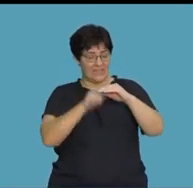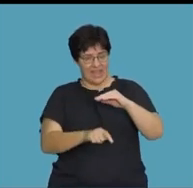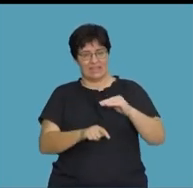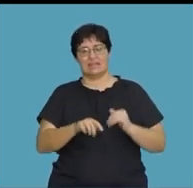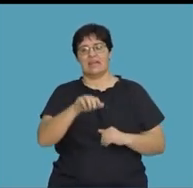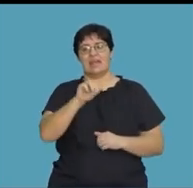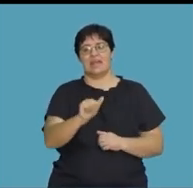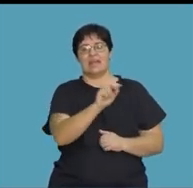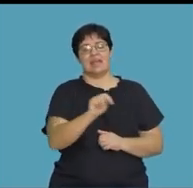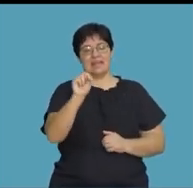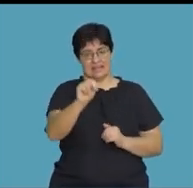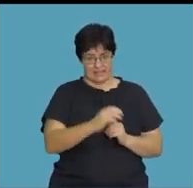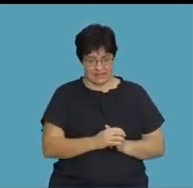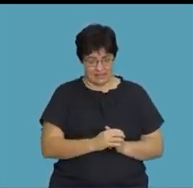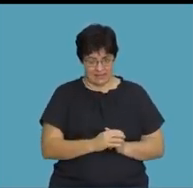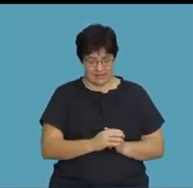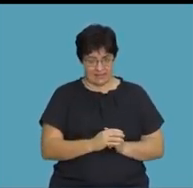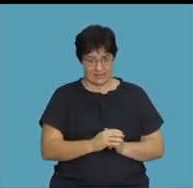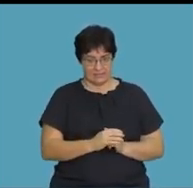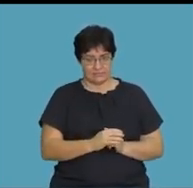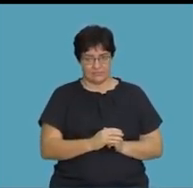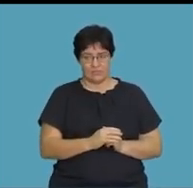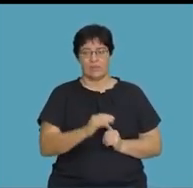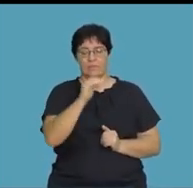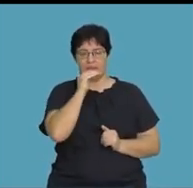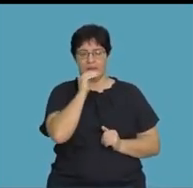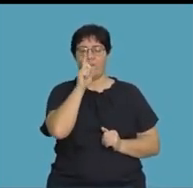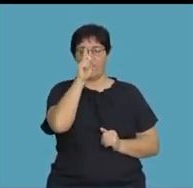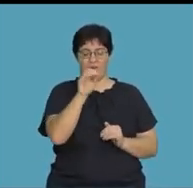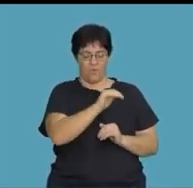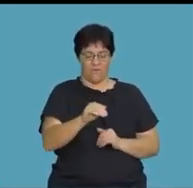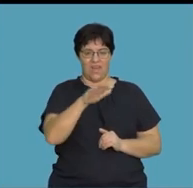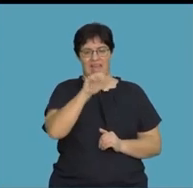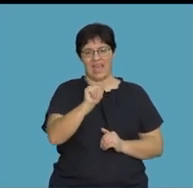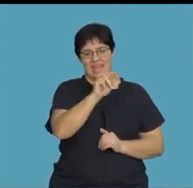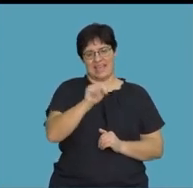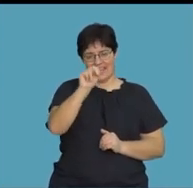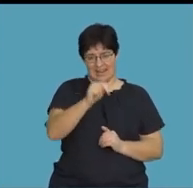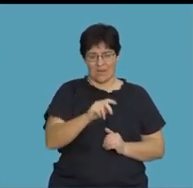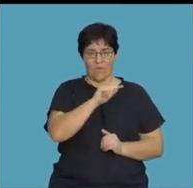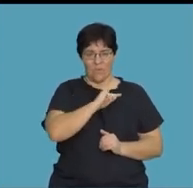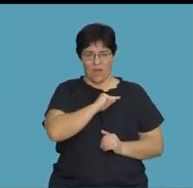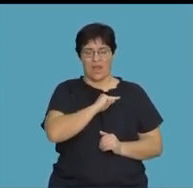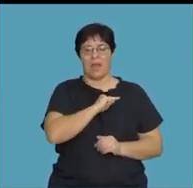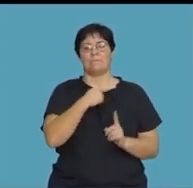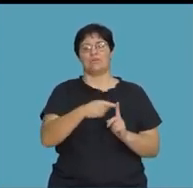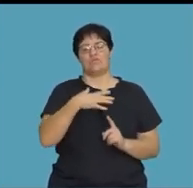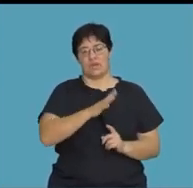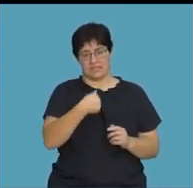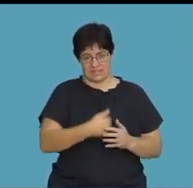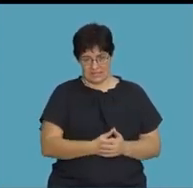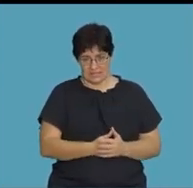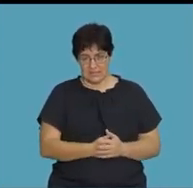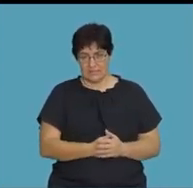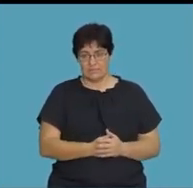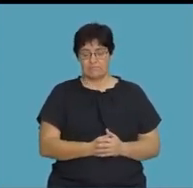by whatever the term is that you were having. So here it will be 1 over a to the exponent of n. Let's make